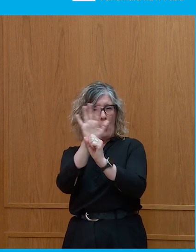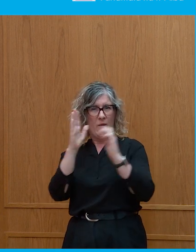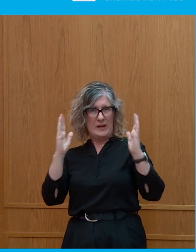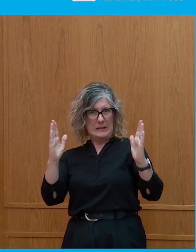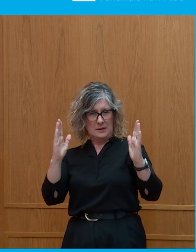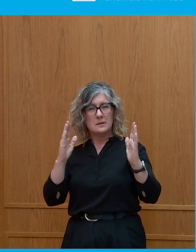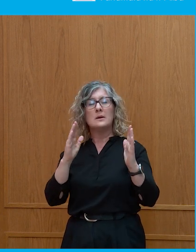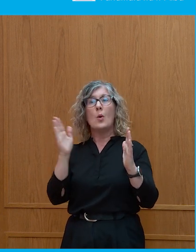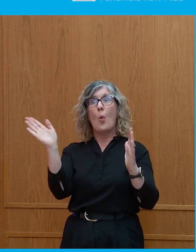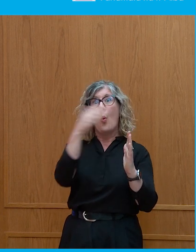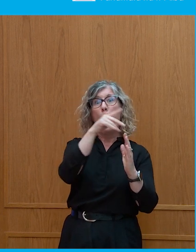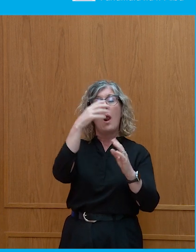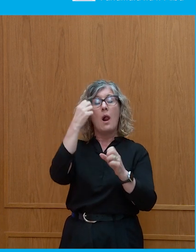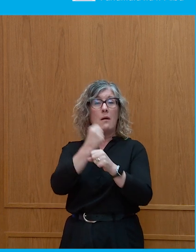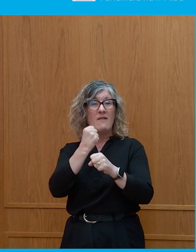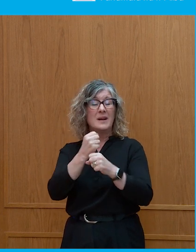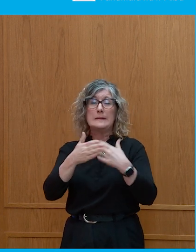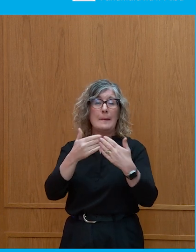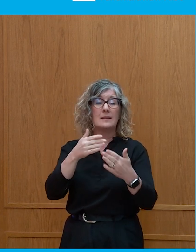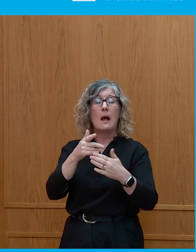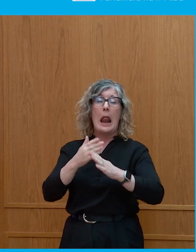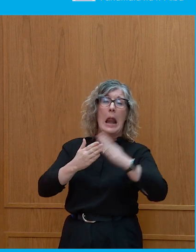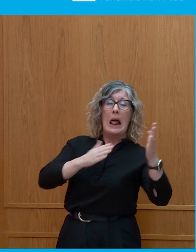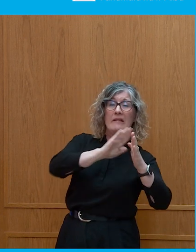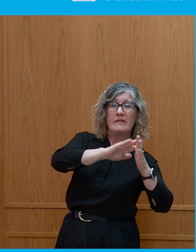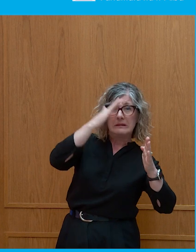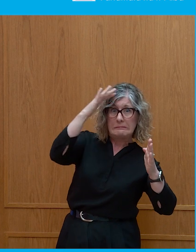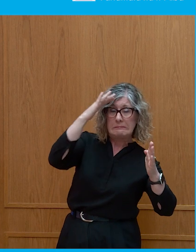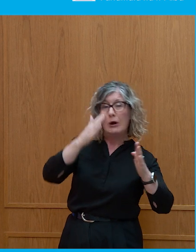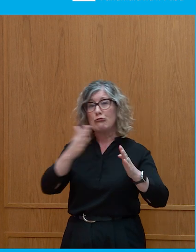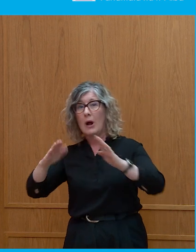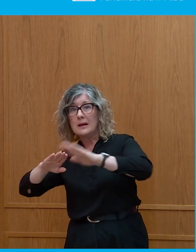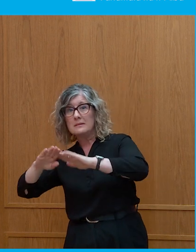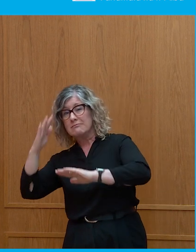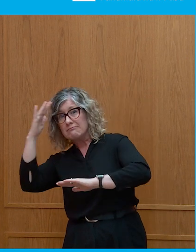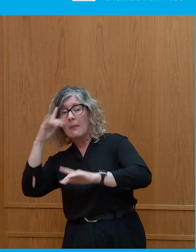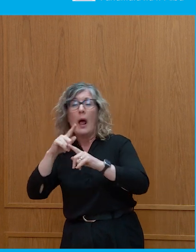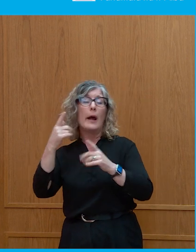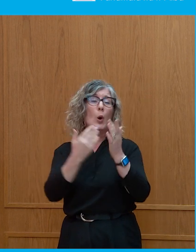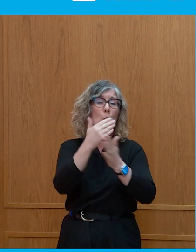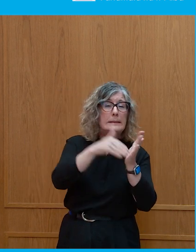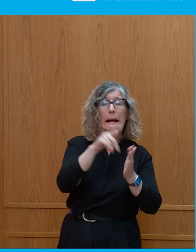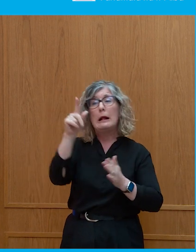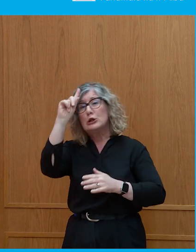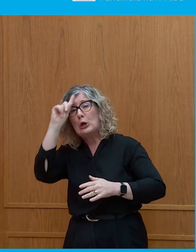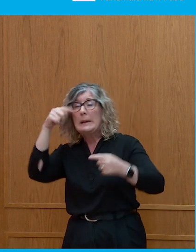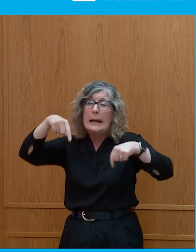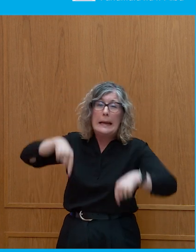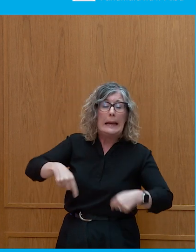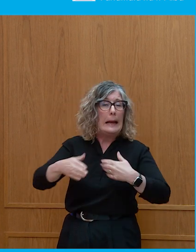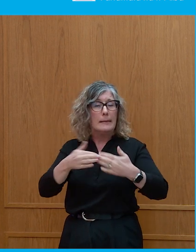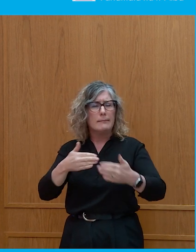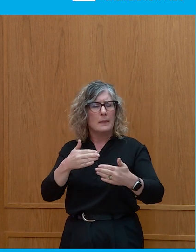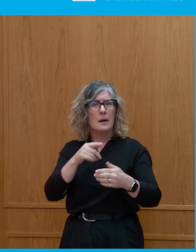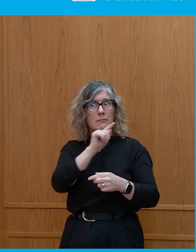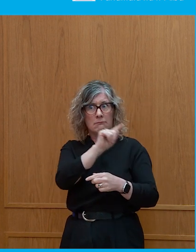whether they were of left or right, whether in New Zealand, Australia, Germany, here, has then lost power